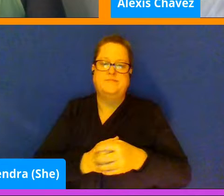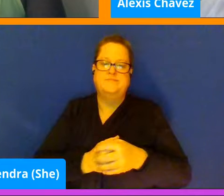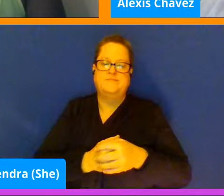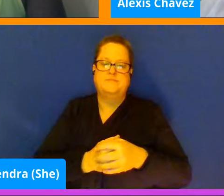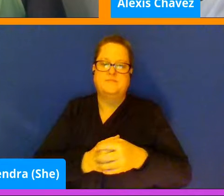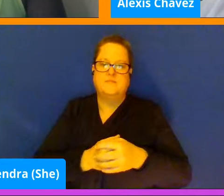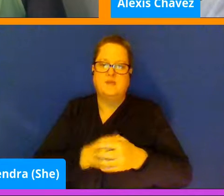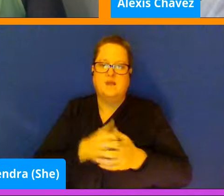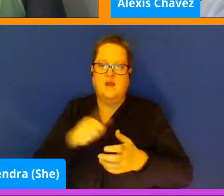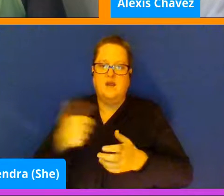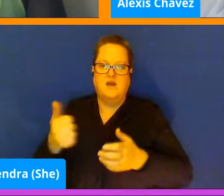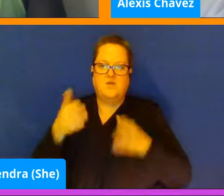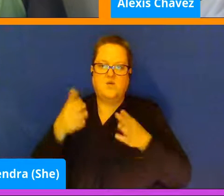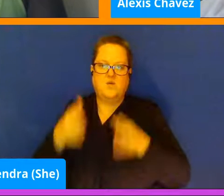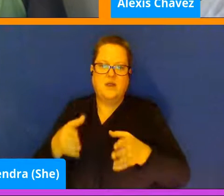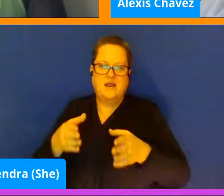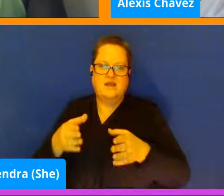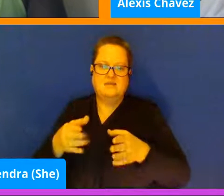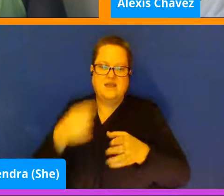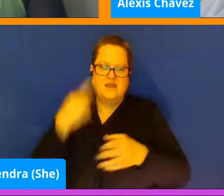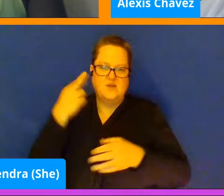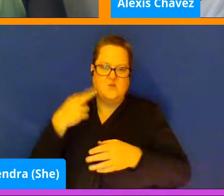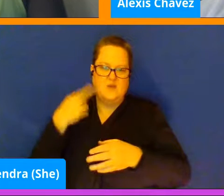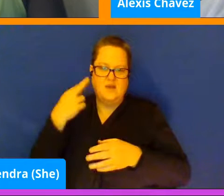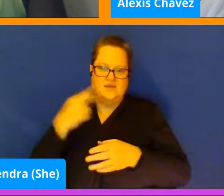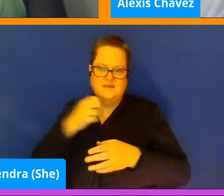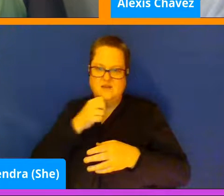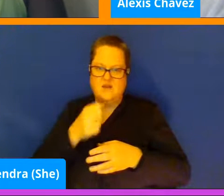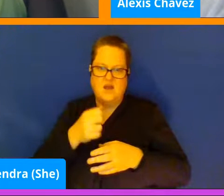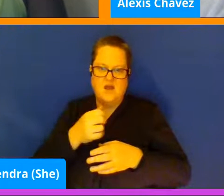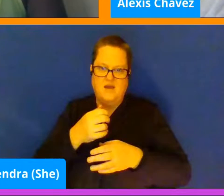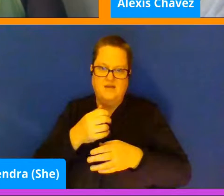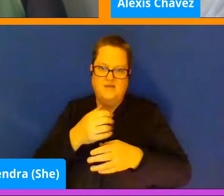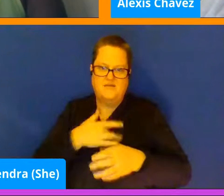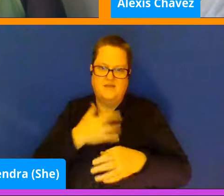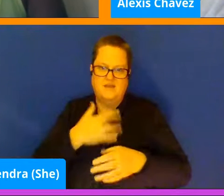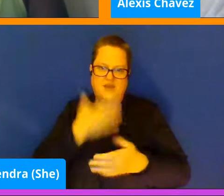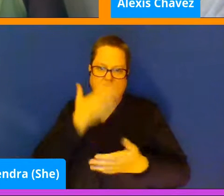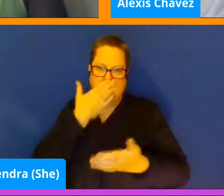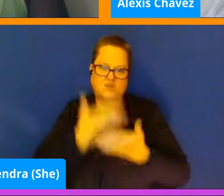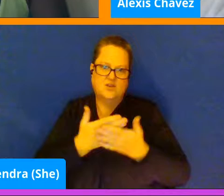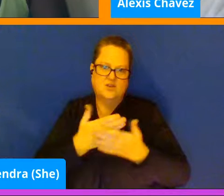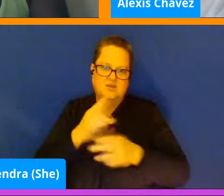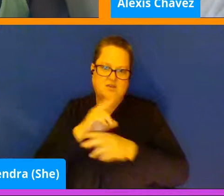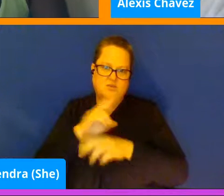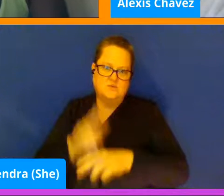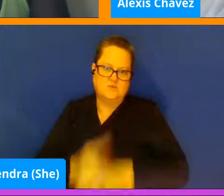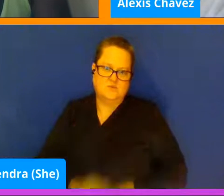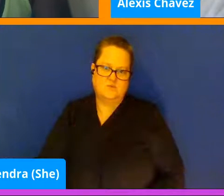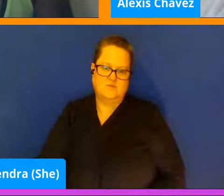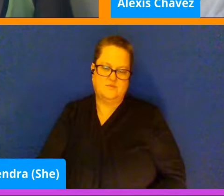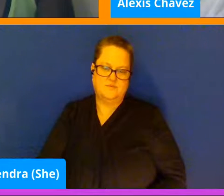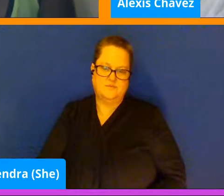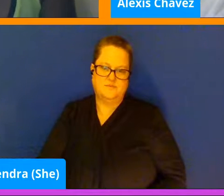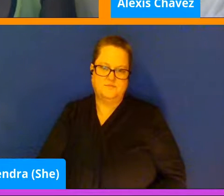that they can realize that they haven't been feeling as good as usual. Hmm. No.